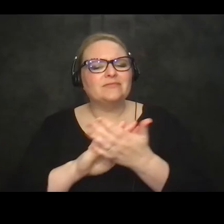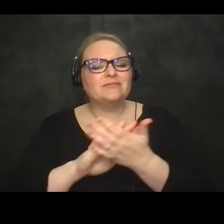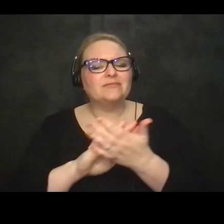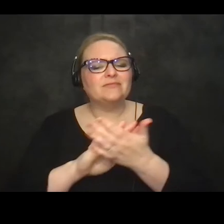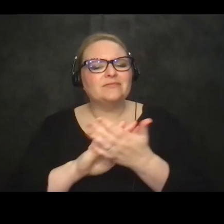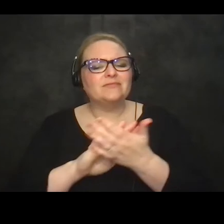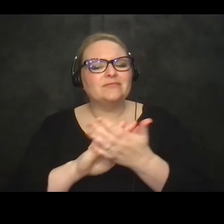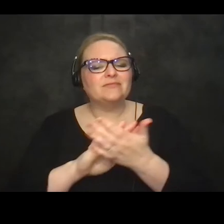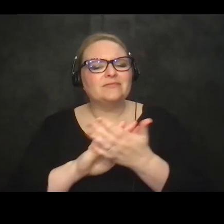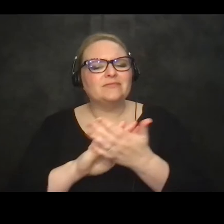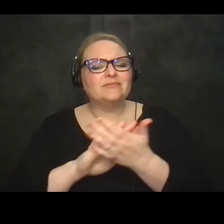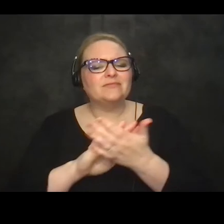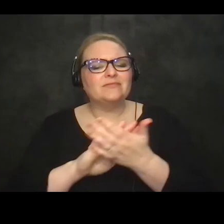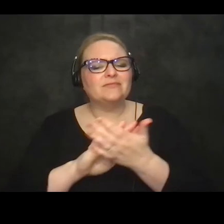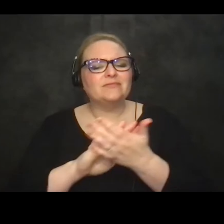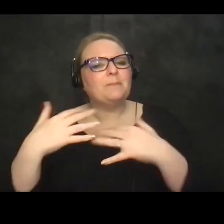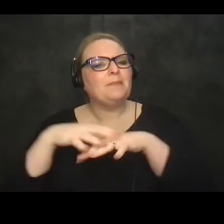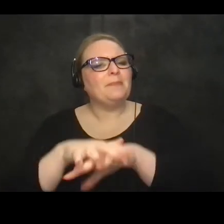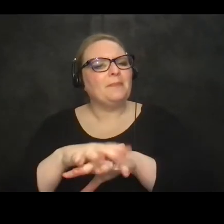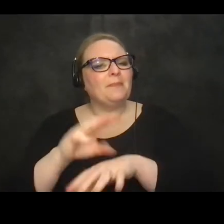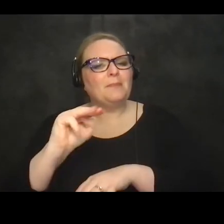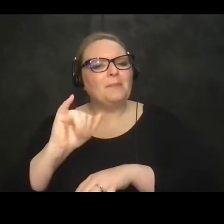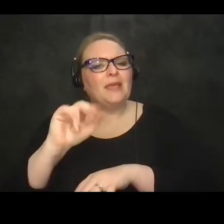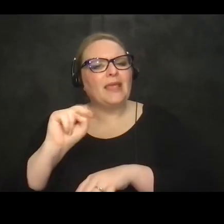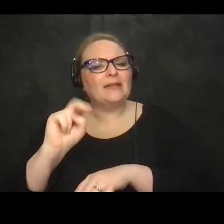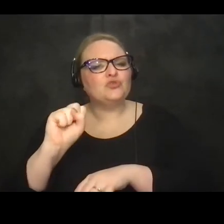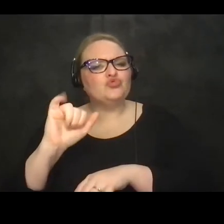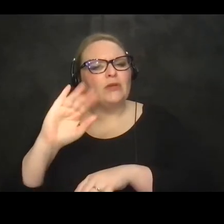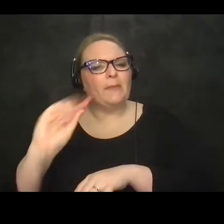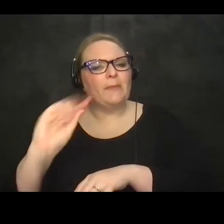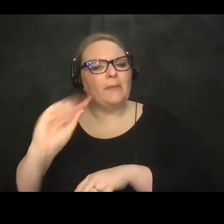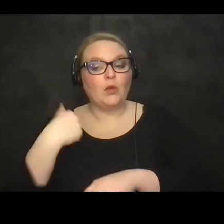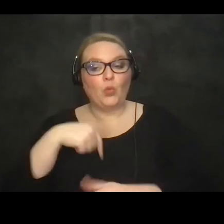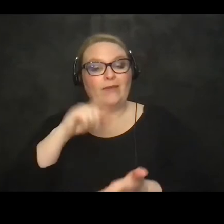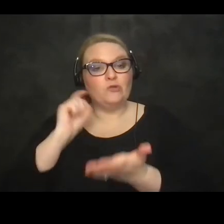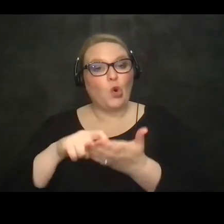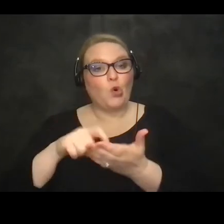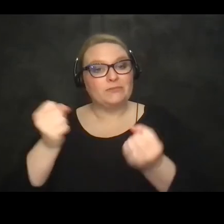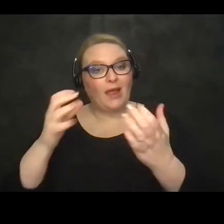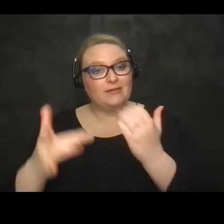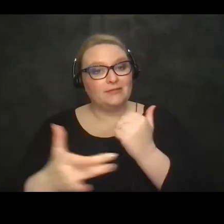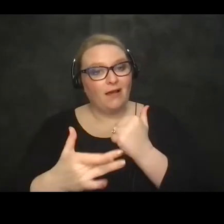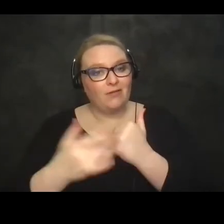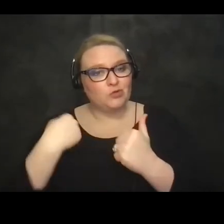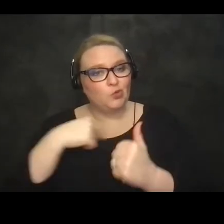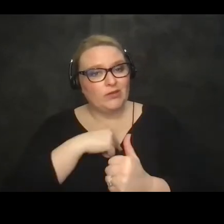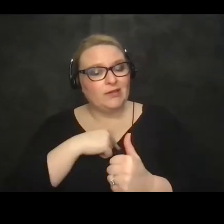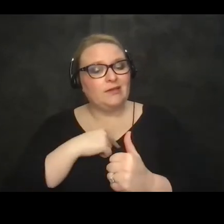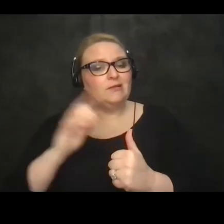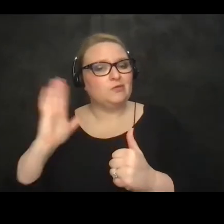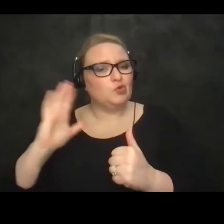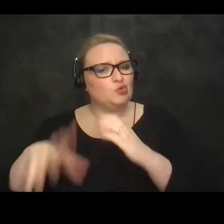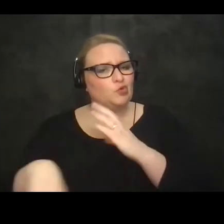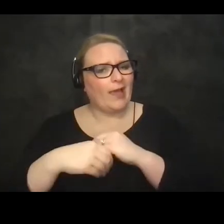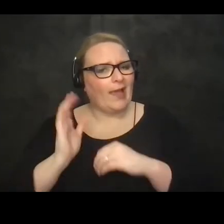is mainstreaming not we're seeing many of the technologies that we used to add on to our